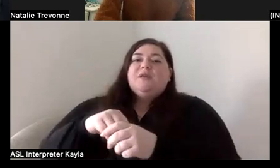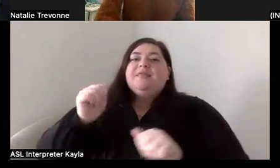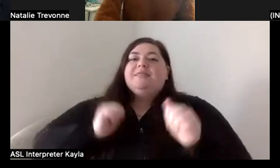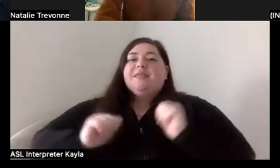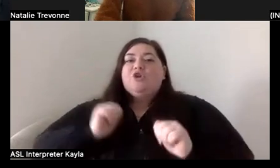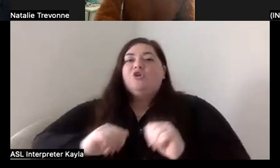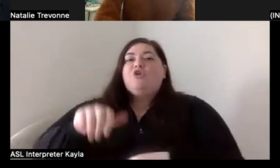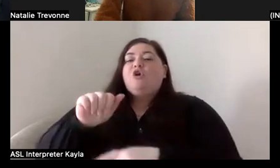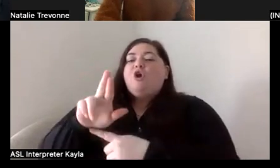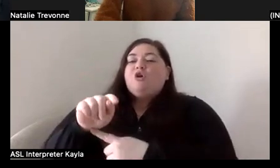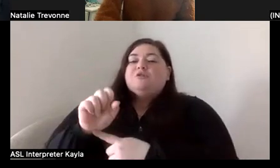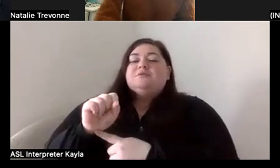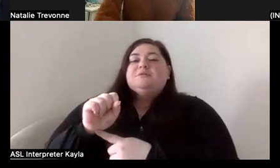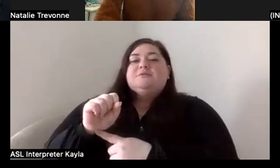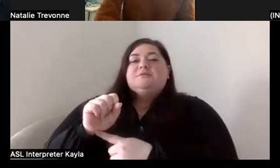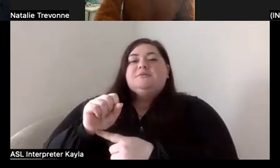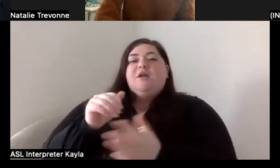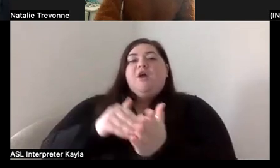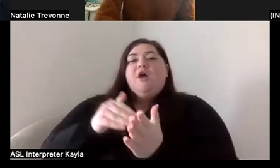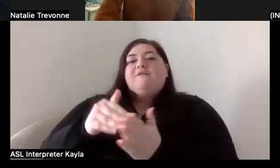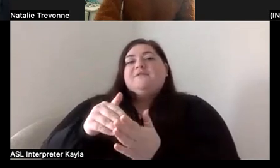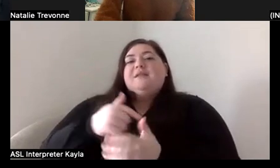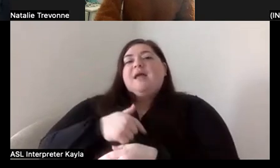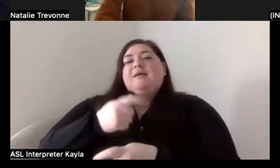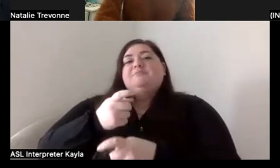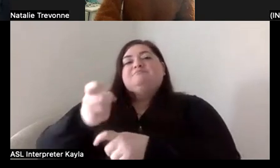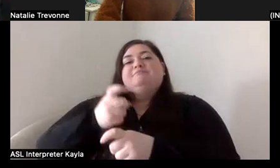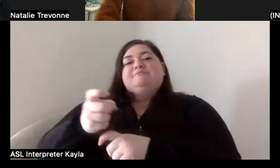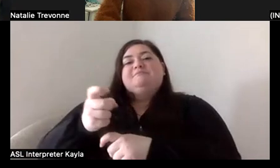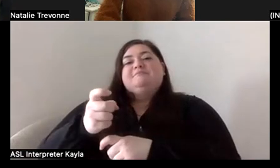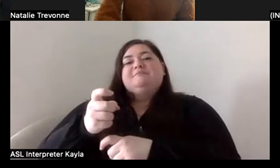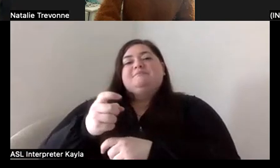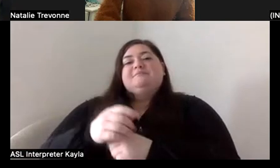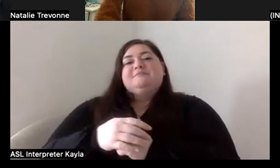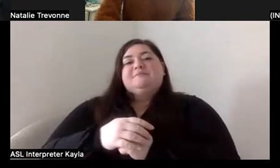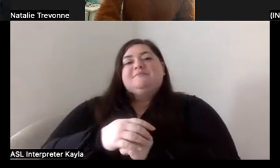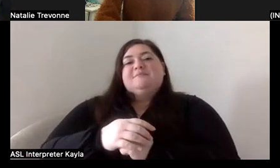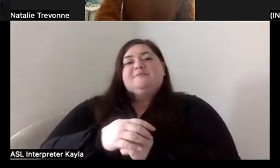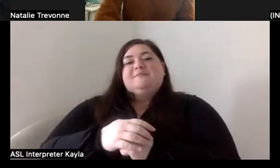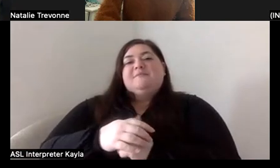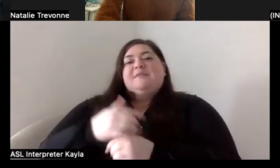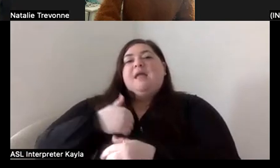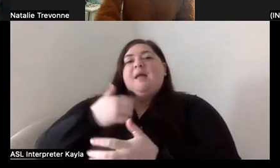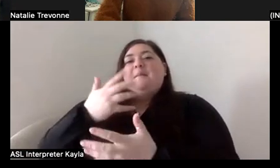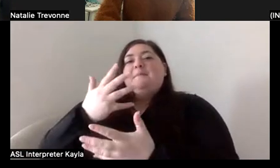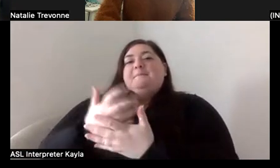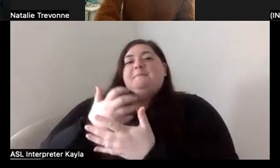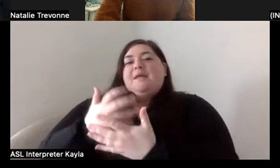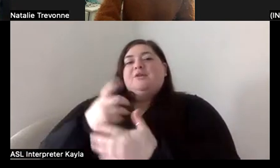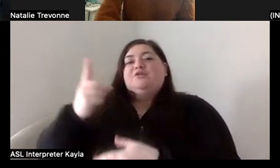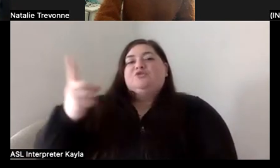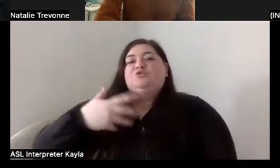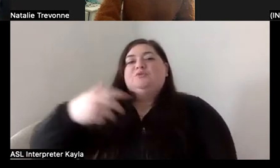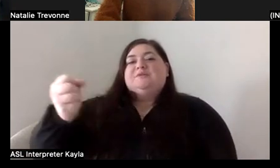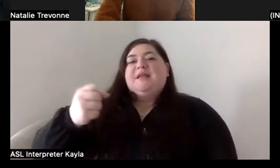My mom often tells a joke that I wanted – I begged her to take me to the audition